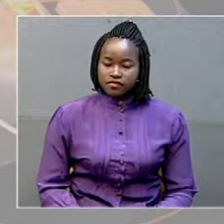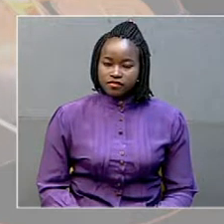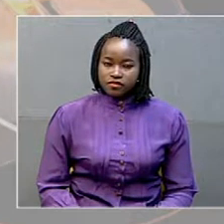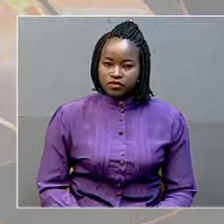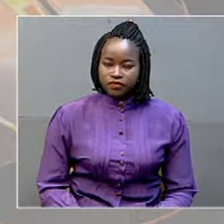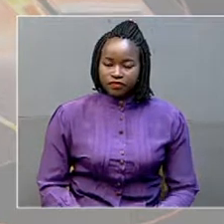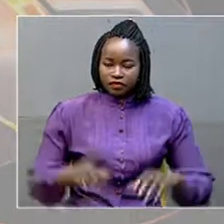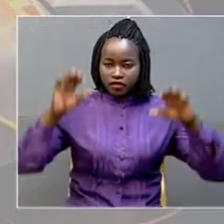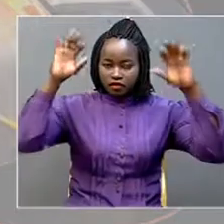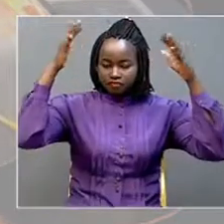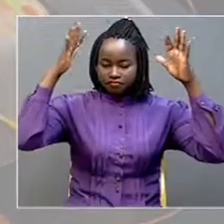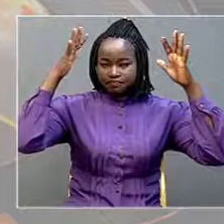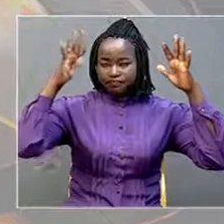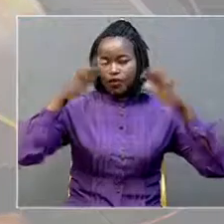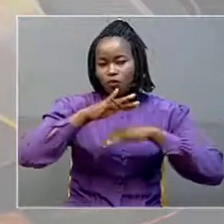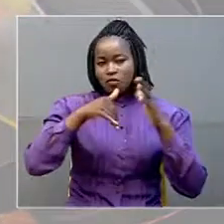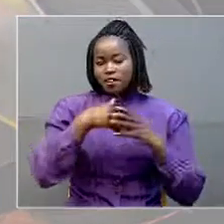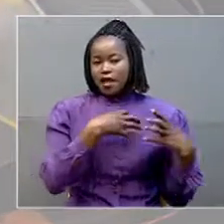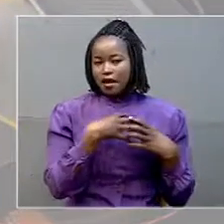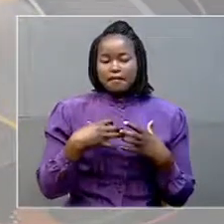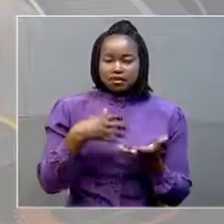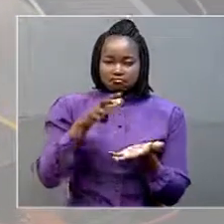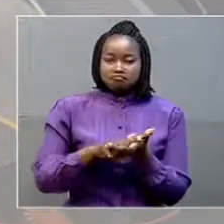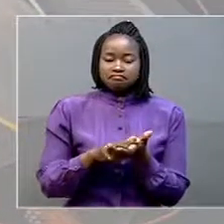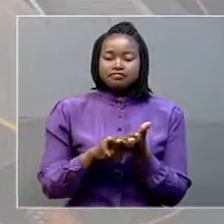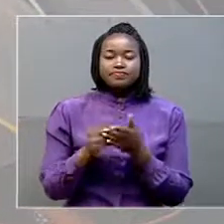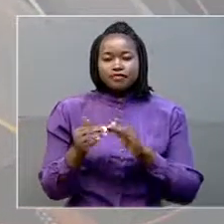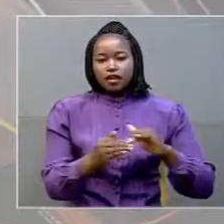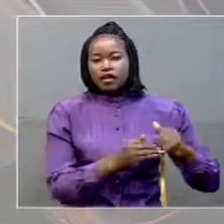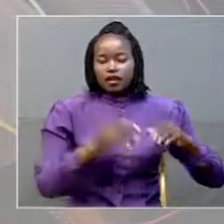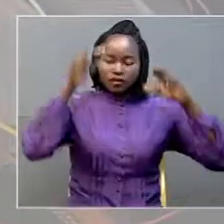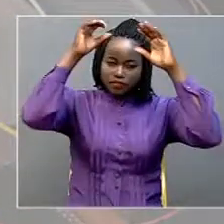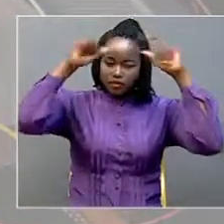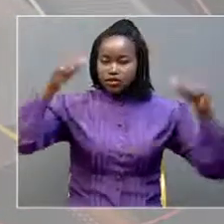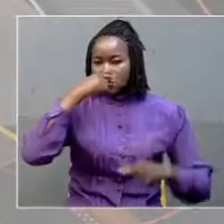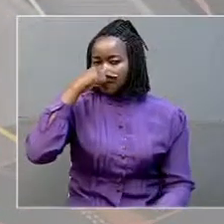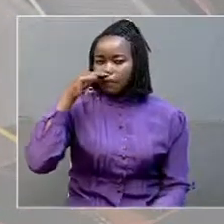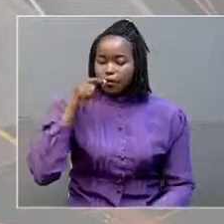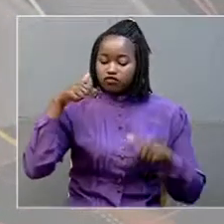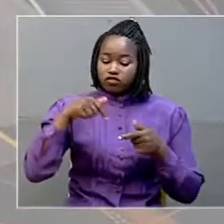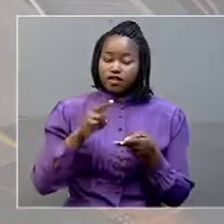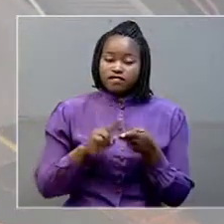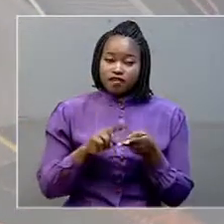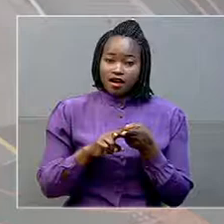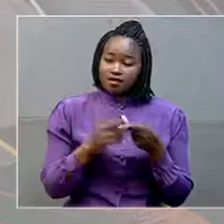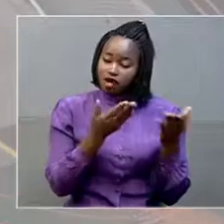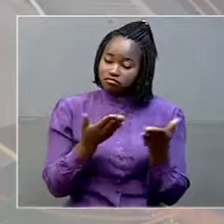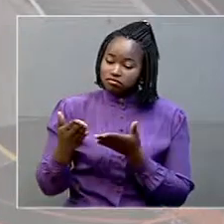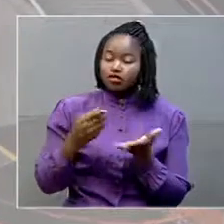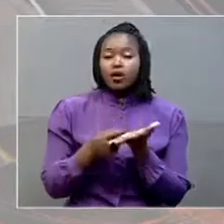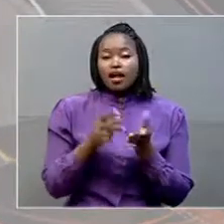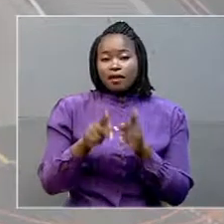congratulations to the officers meanwhile president yuri museveni has this friday hosted ugandans to a dinner